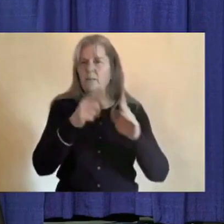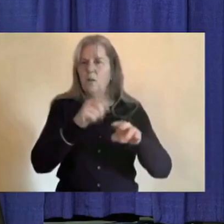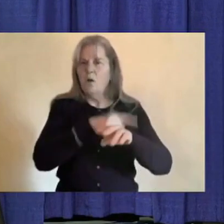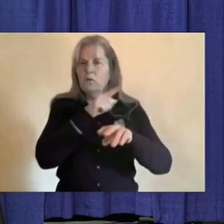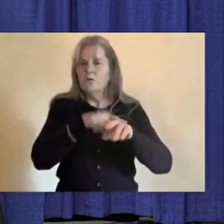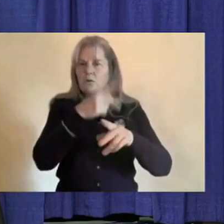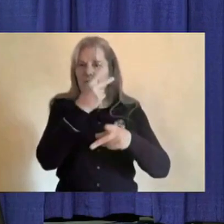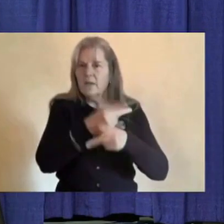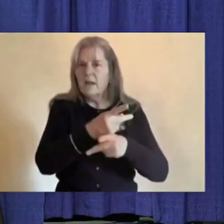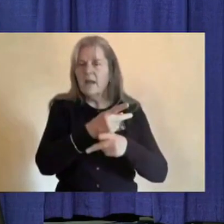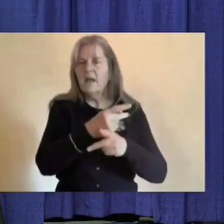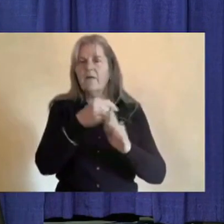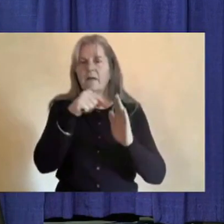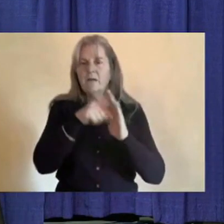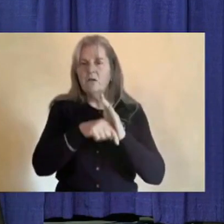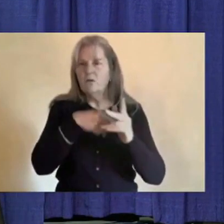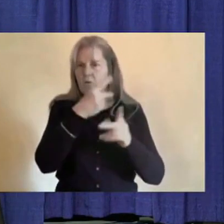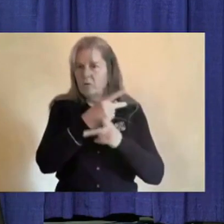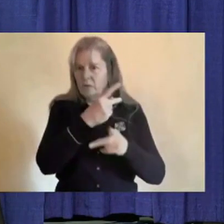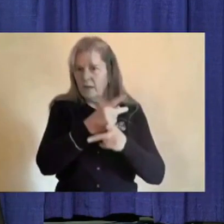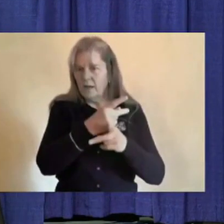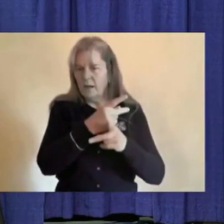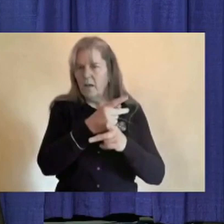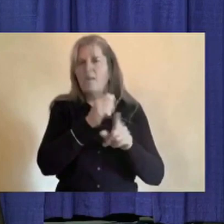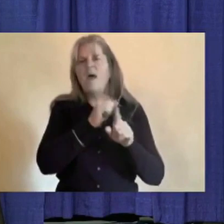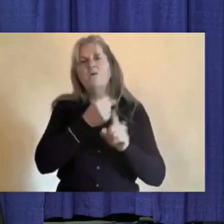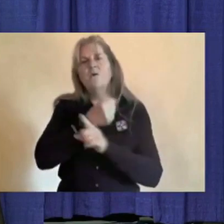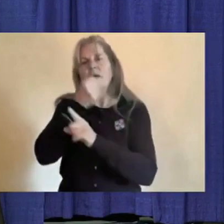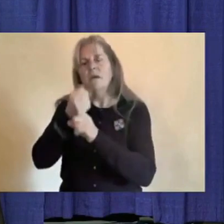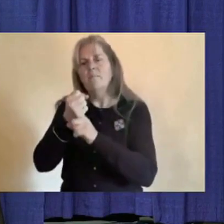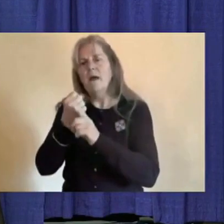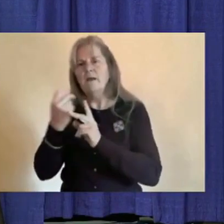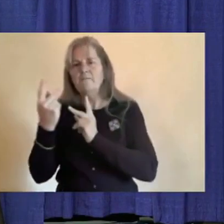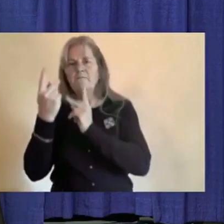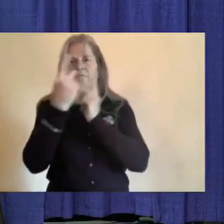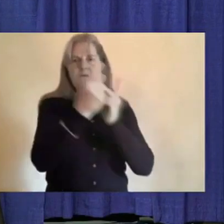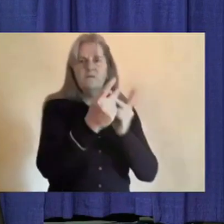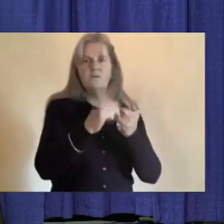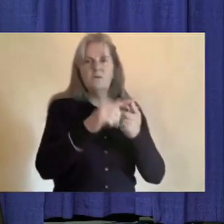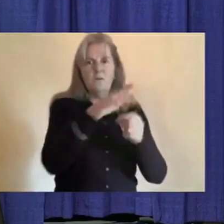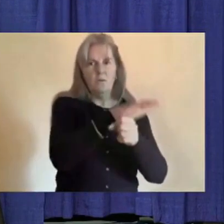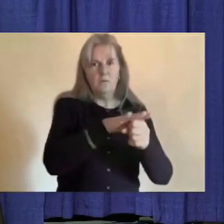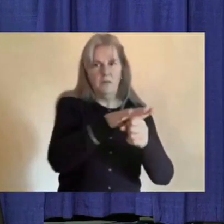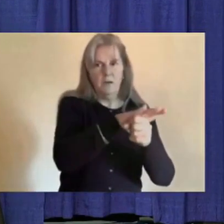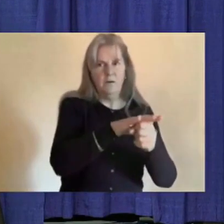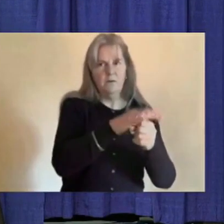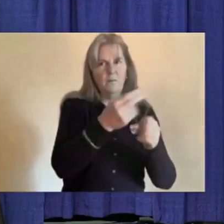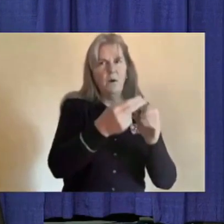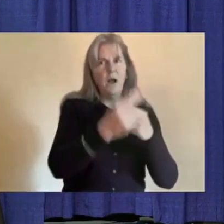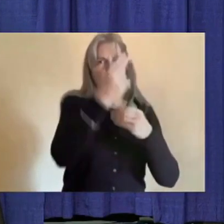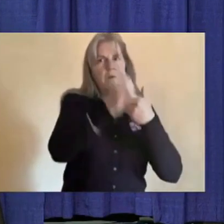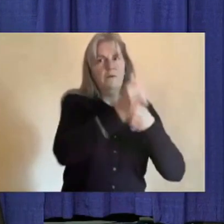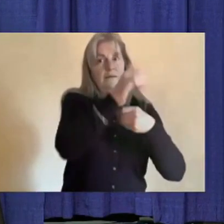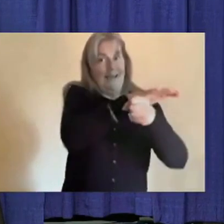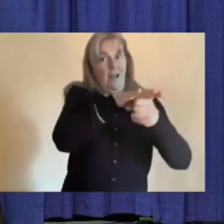also affects some of the visitation policies. So that is where, for instance, if